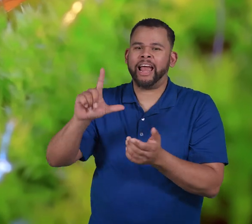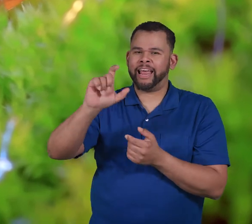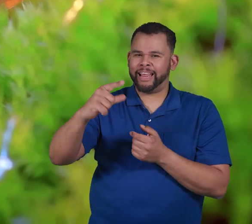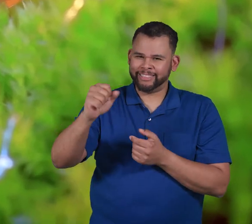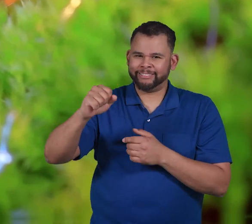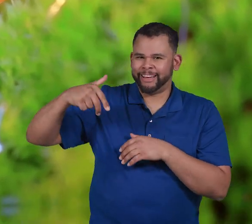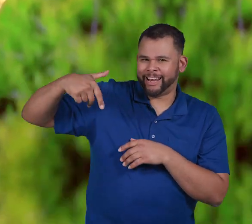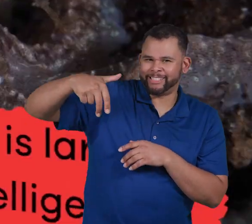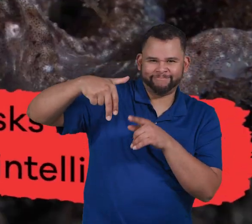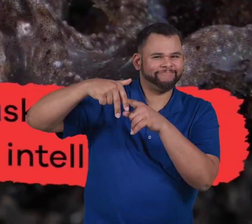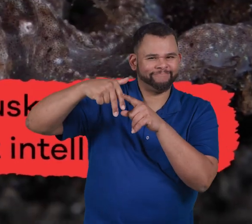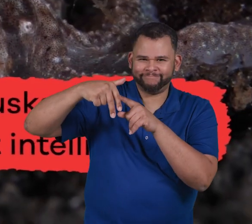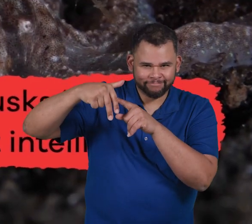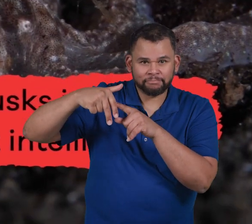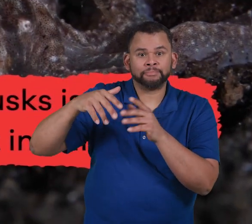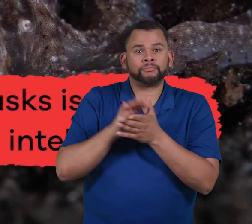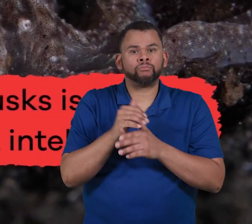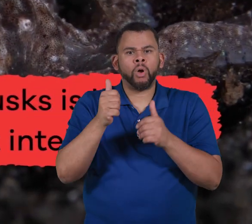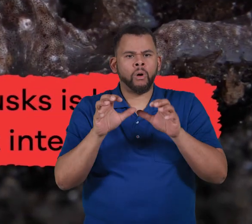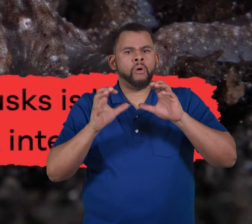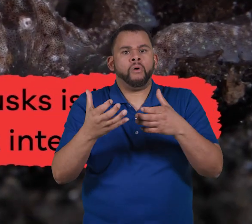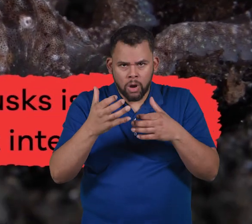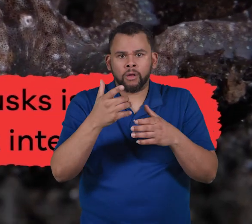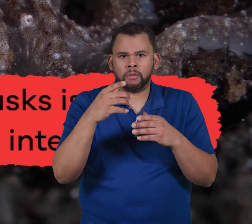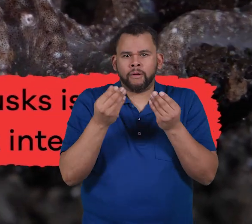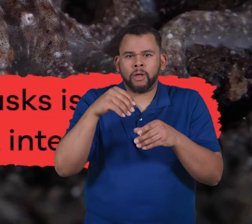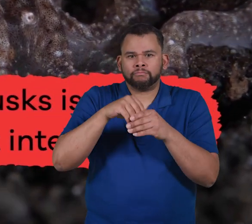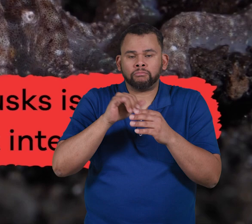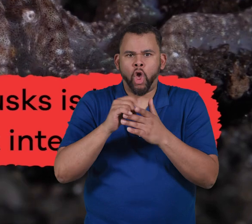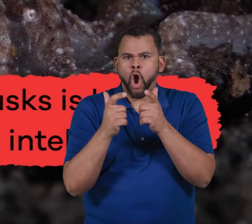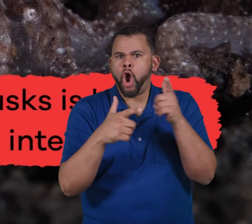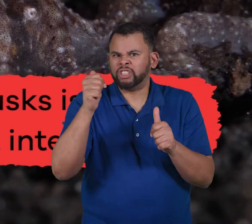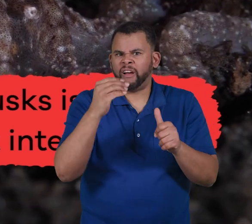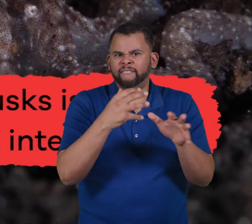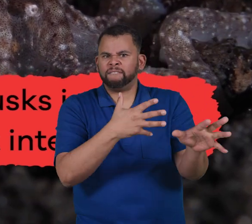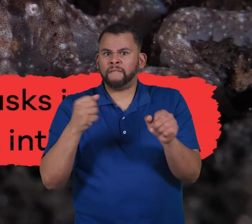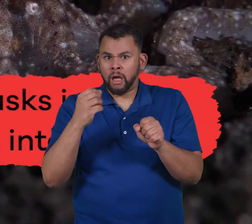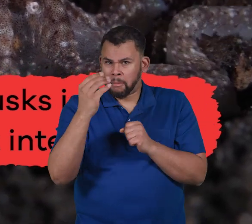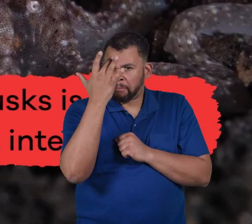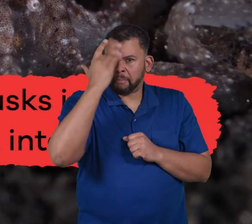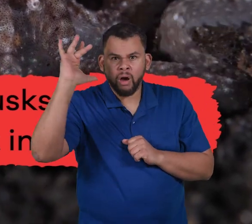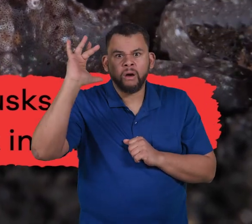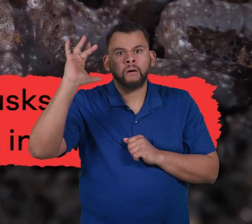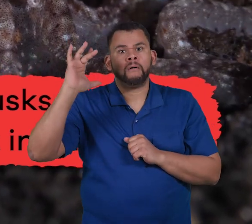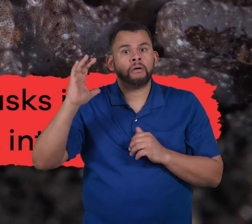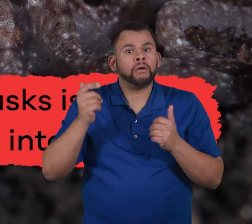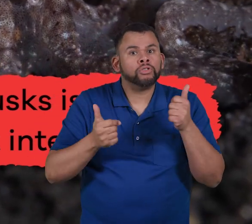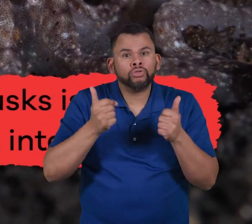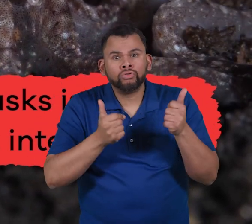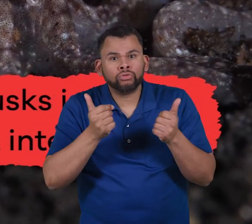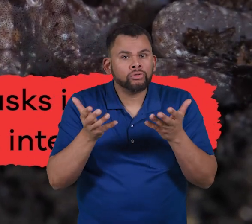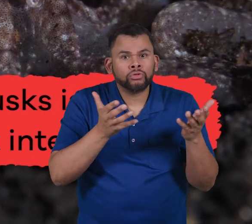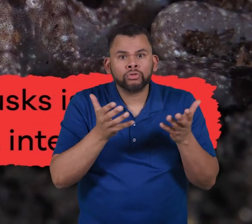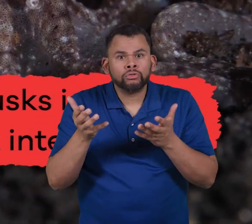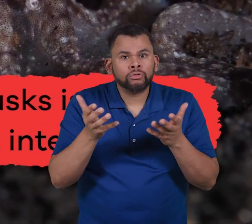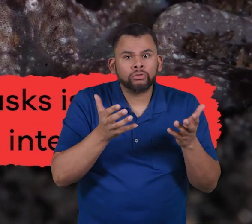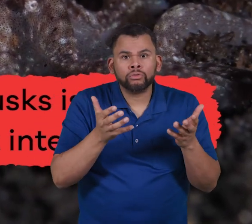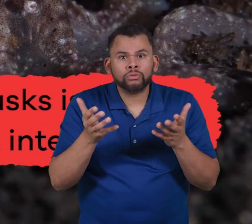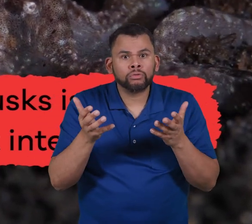Legs. Which group of mollusks is larger, faster, and the most intelligent?